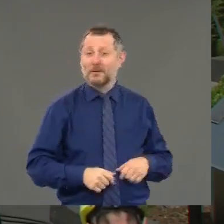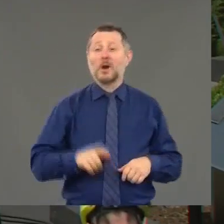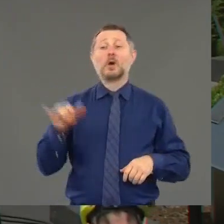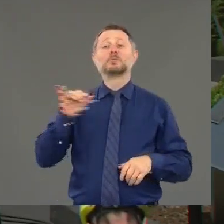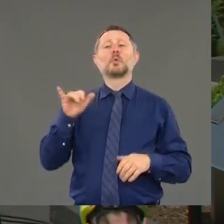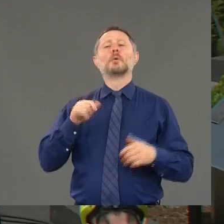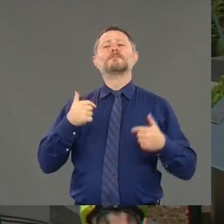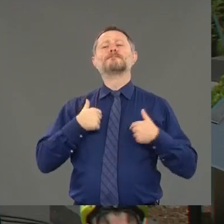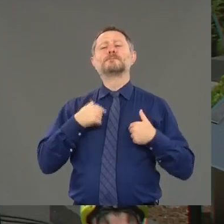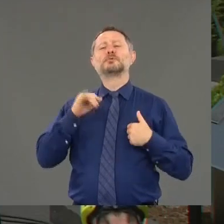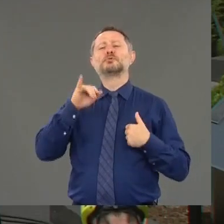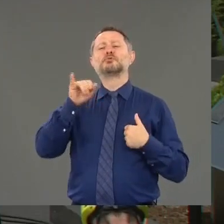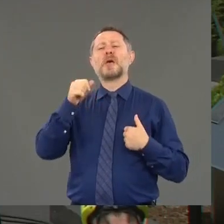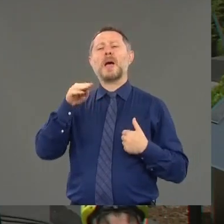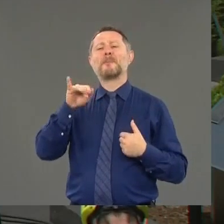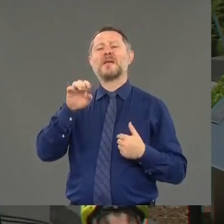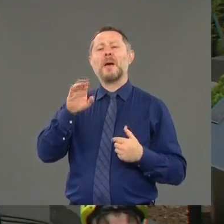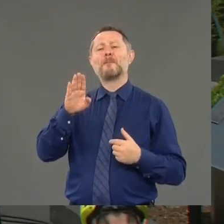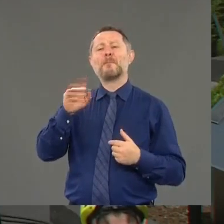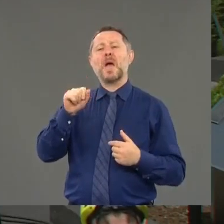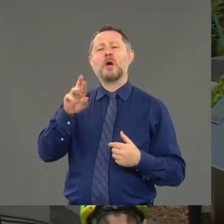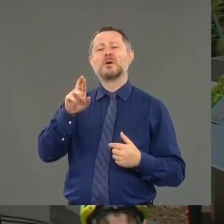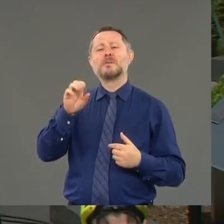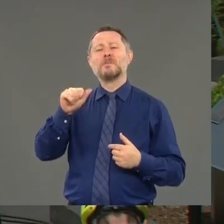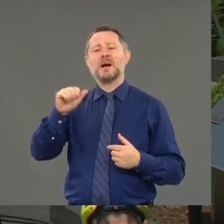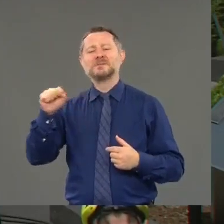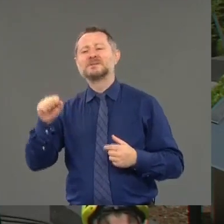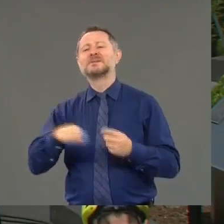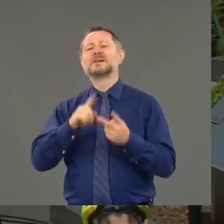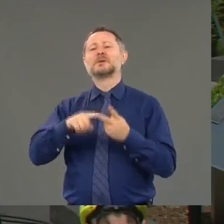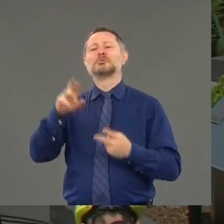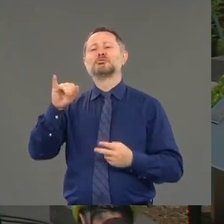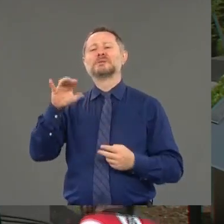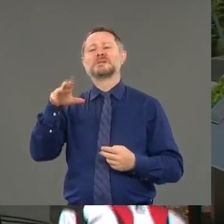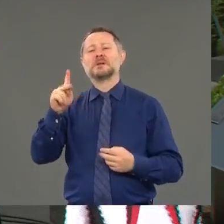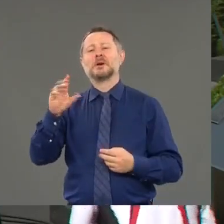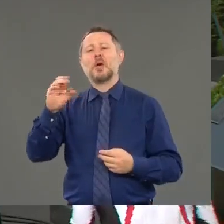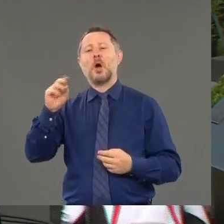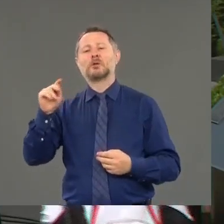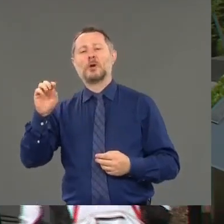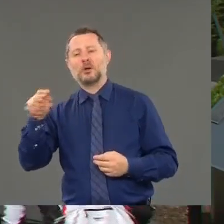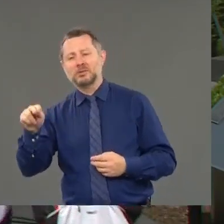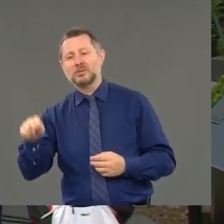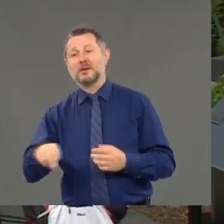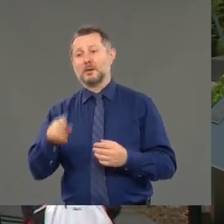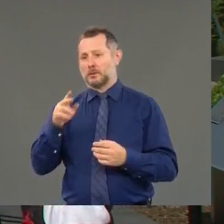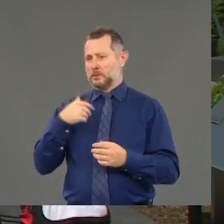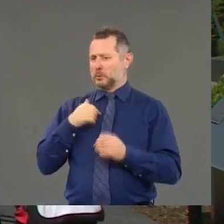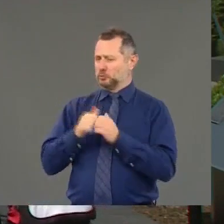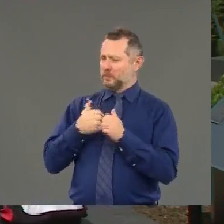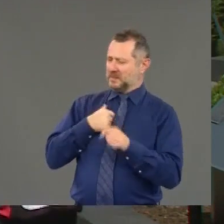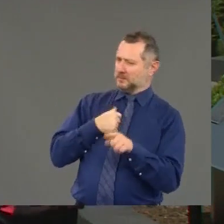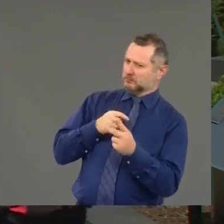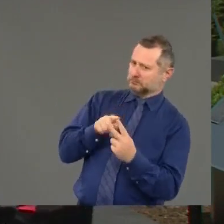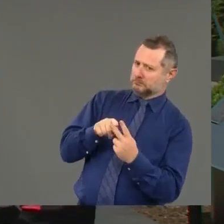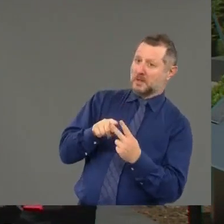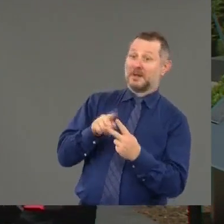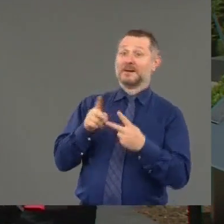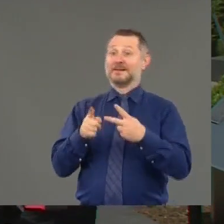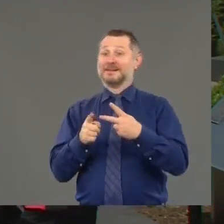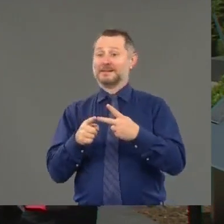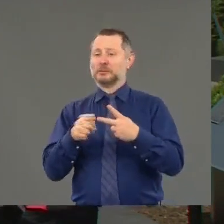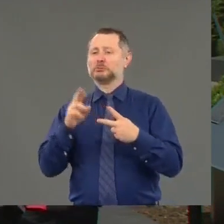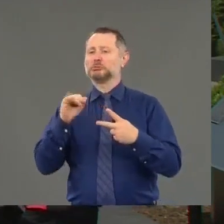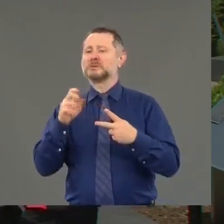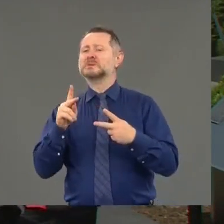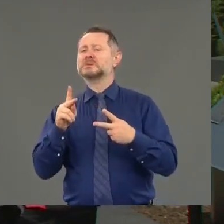Barbas and Rick Cotton. Jamie works with me. Rick Cotton runs a little organization called the Port Authority of New